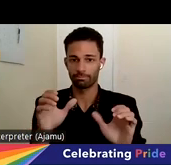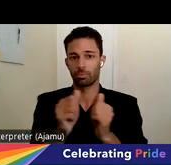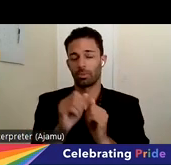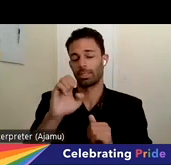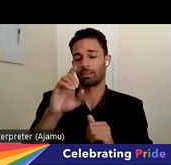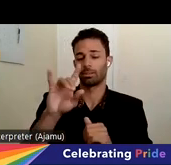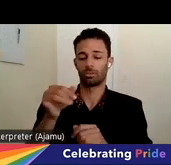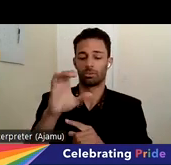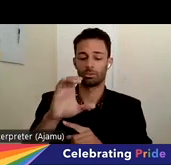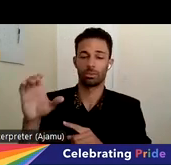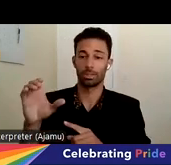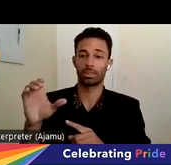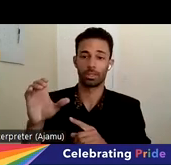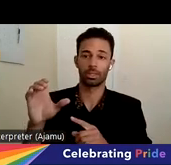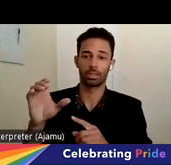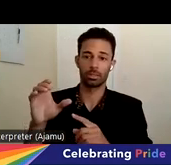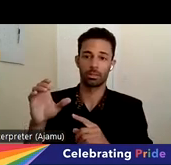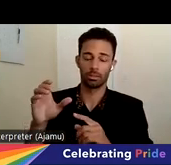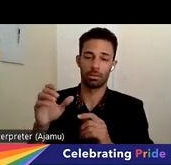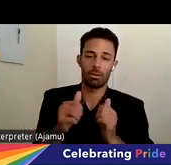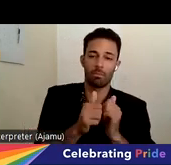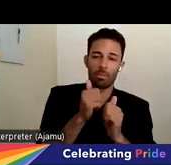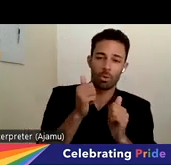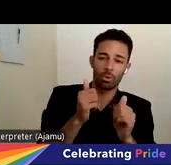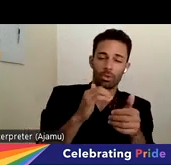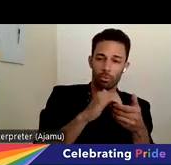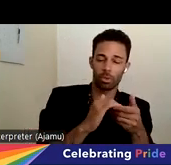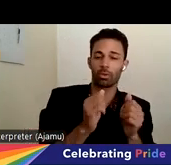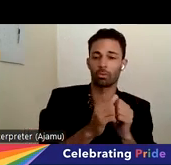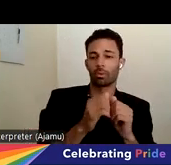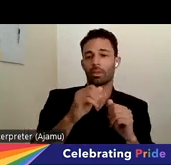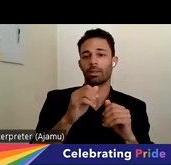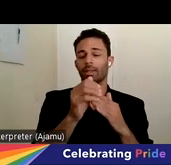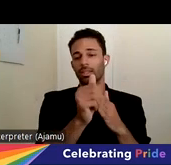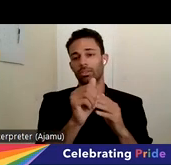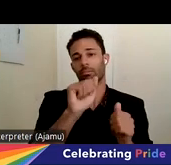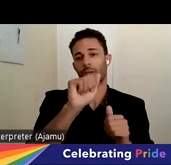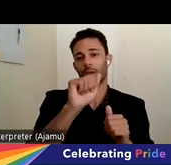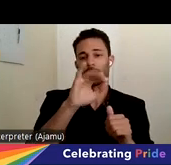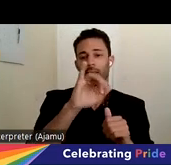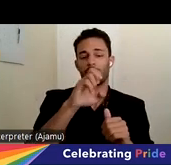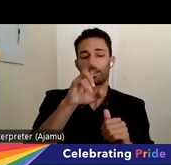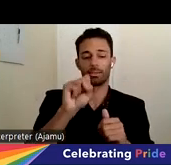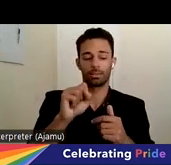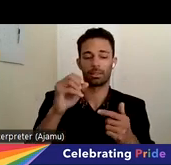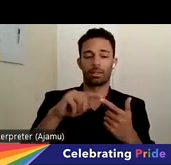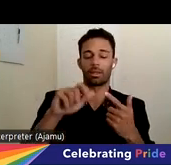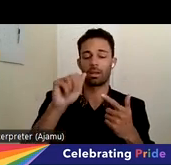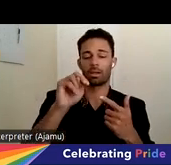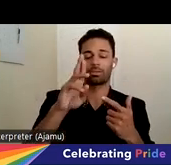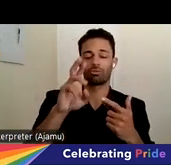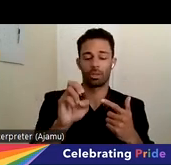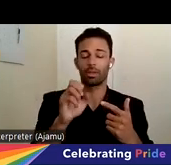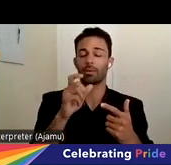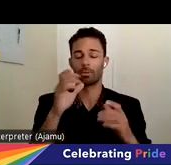primarily pioneered with the leadership of Akili Saron and Andrea Higgins, who have done an incredible